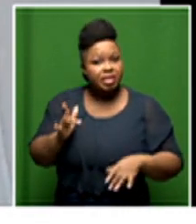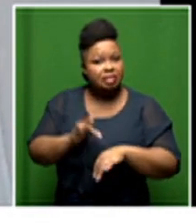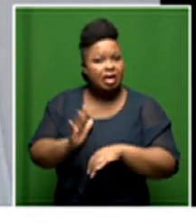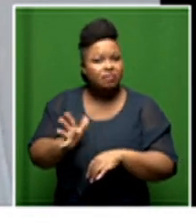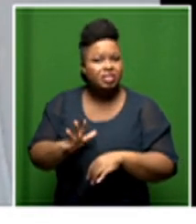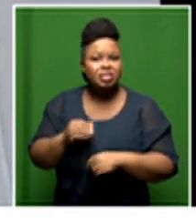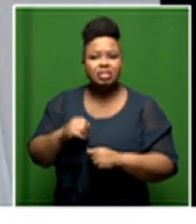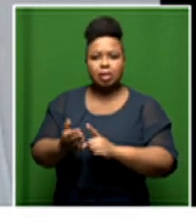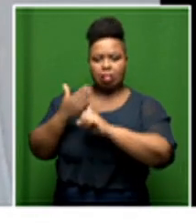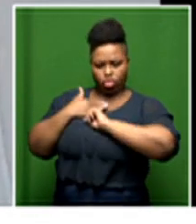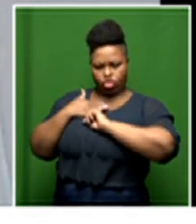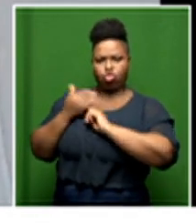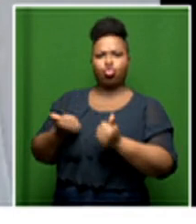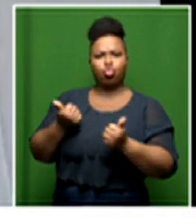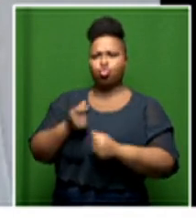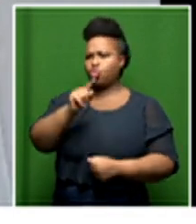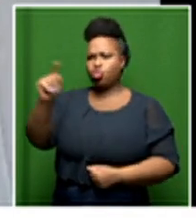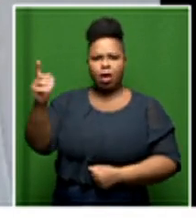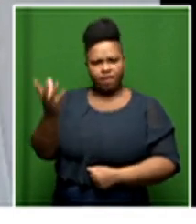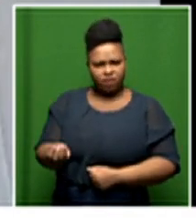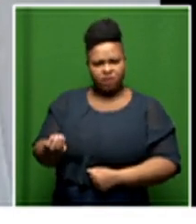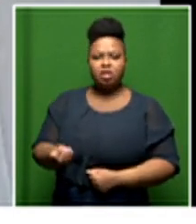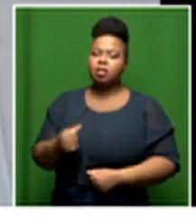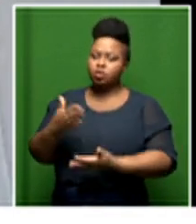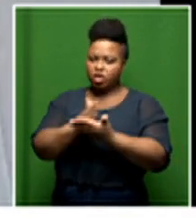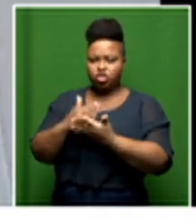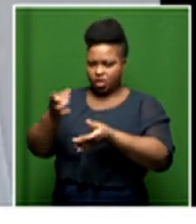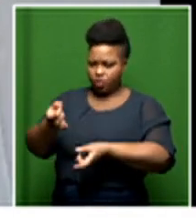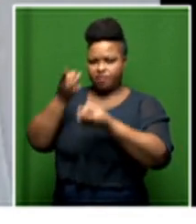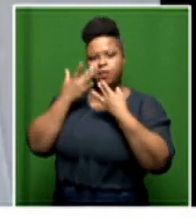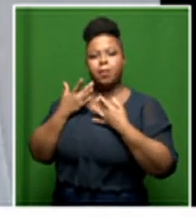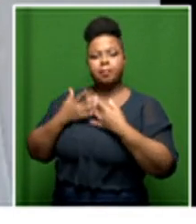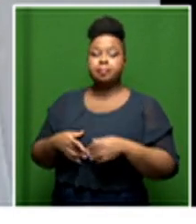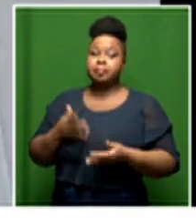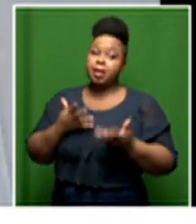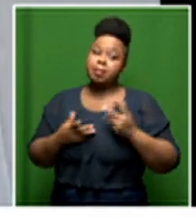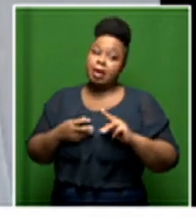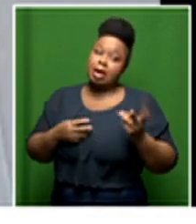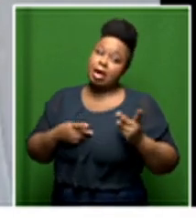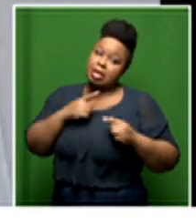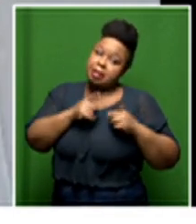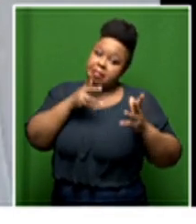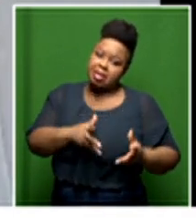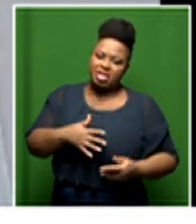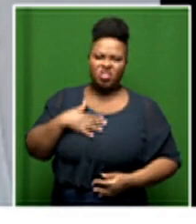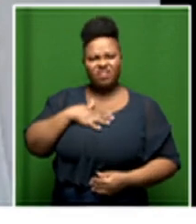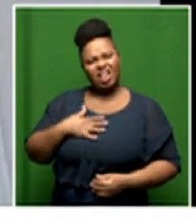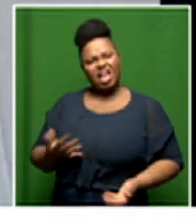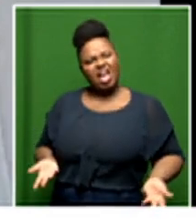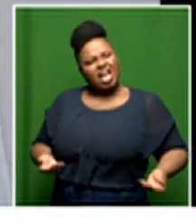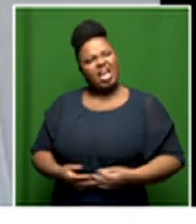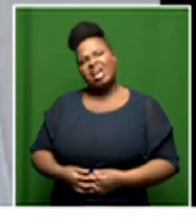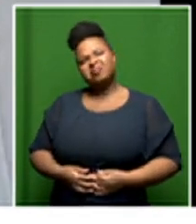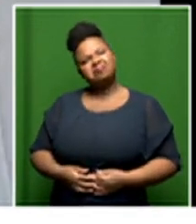that nature you know we want you to share them you know and maybe other players will feel that you know they've never been unfairly